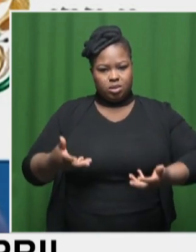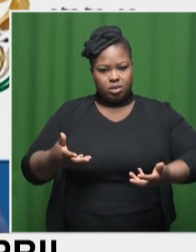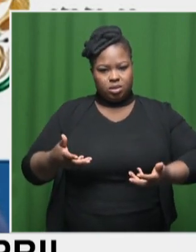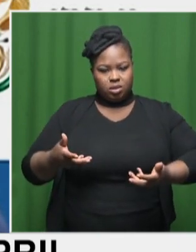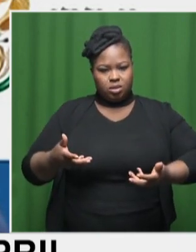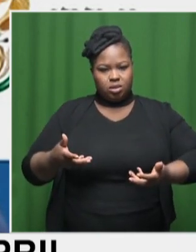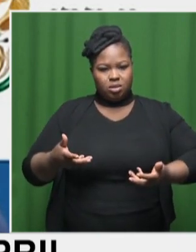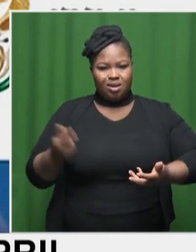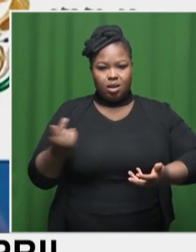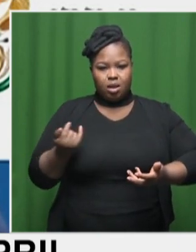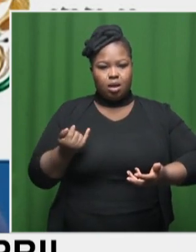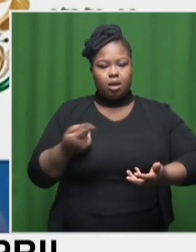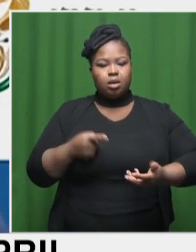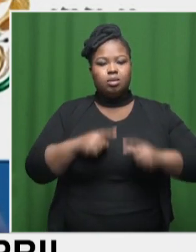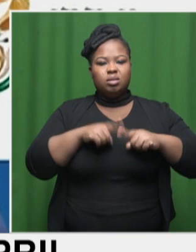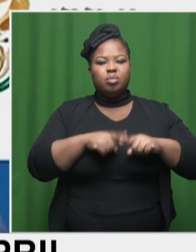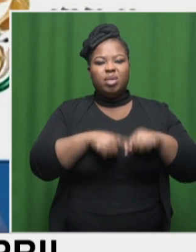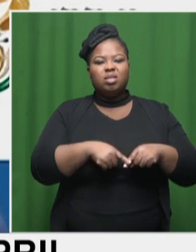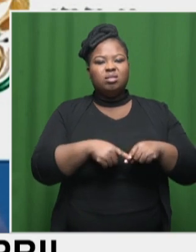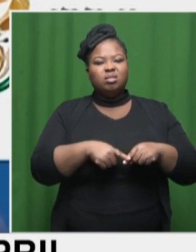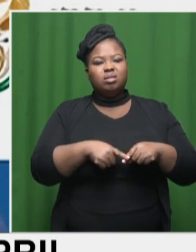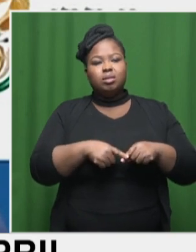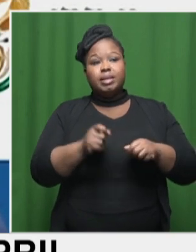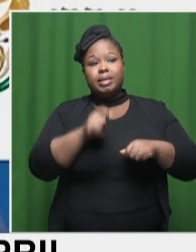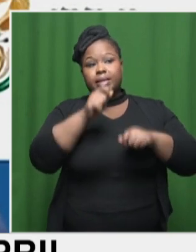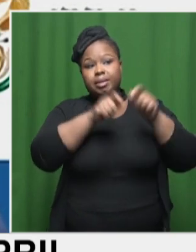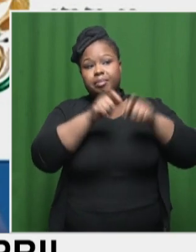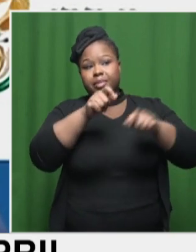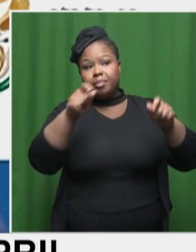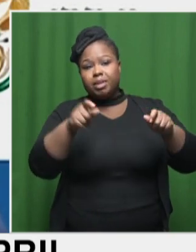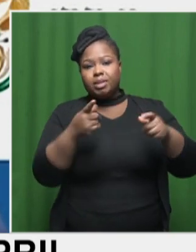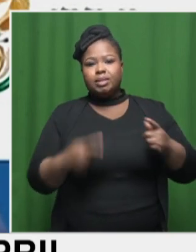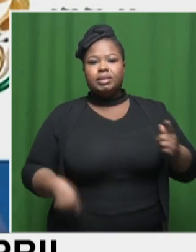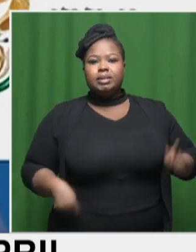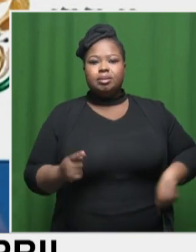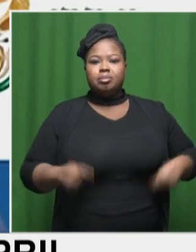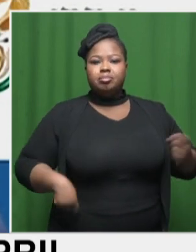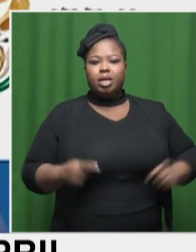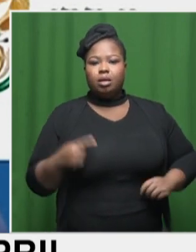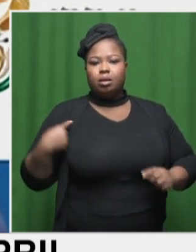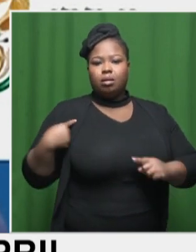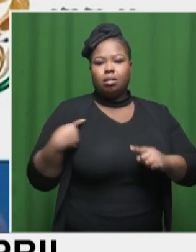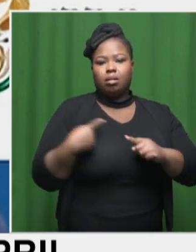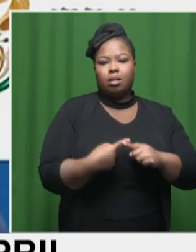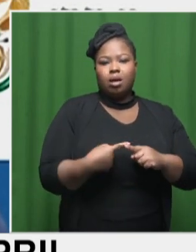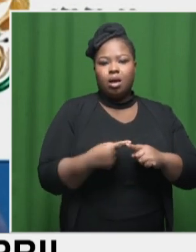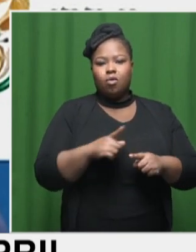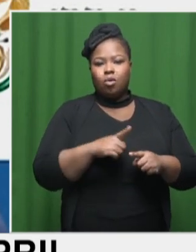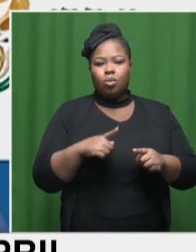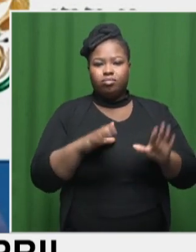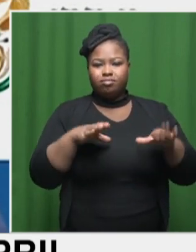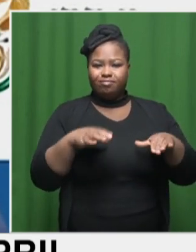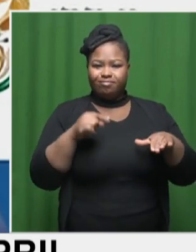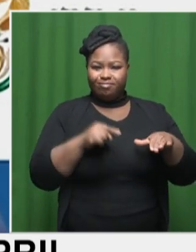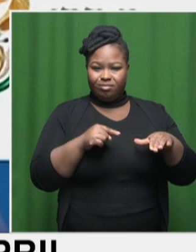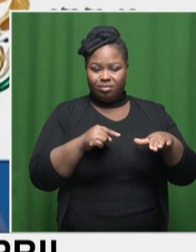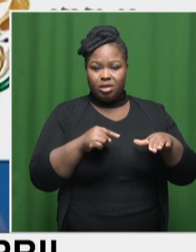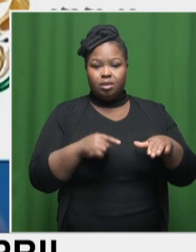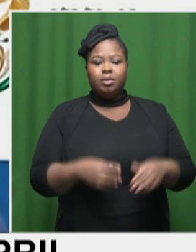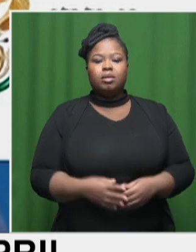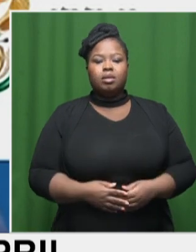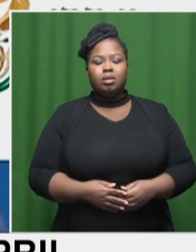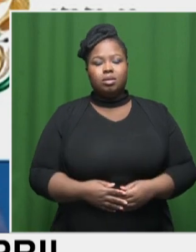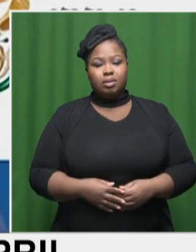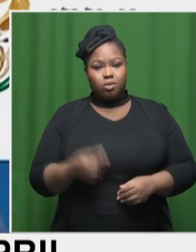based on what households have actually spent in a particular period in time. And so, these determine then the